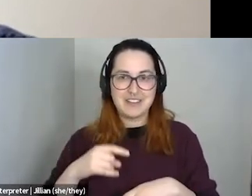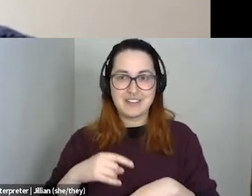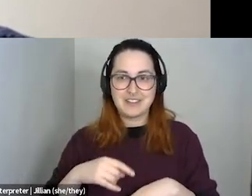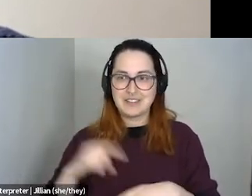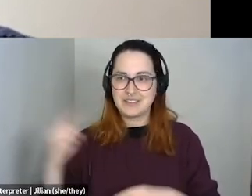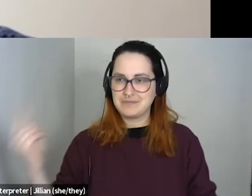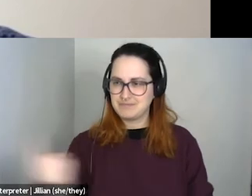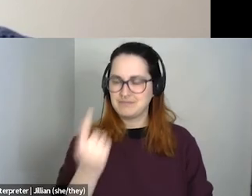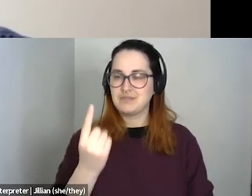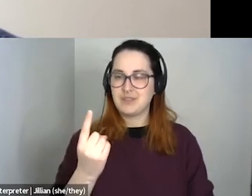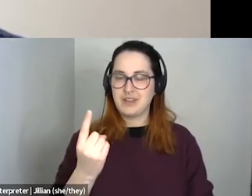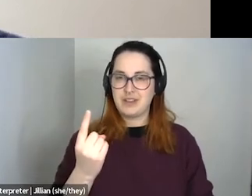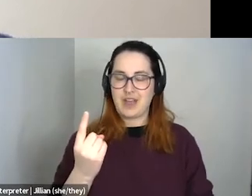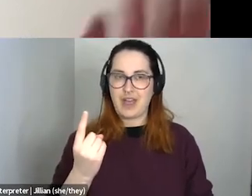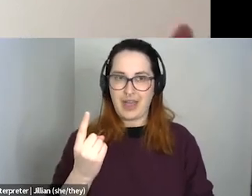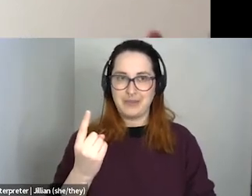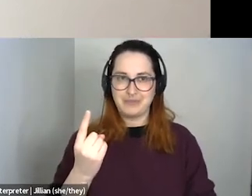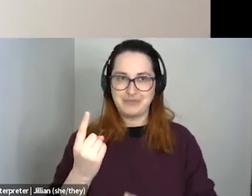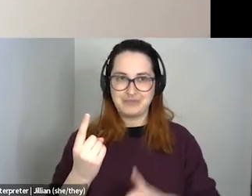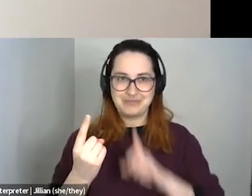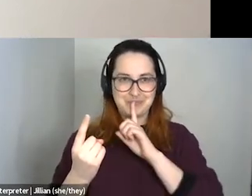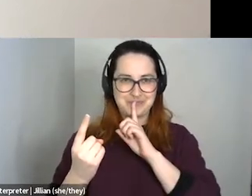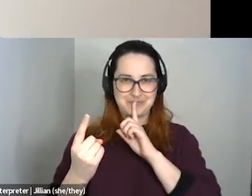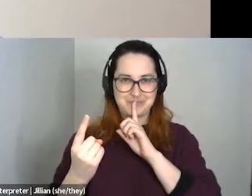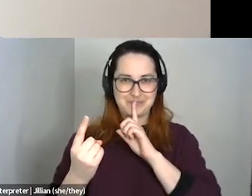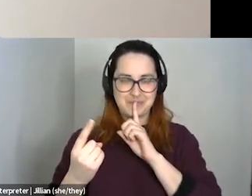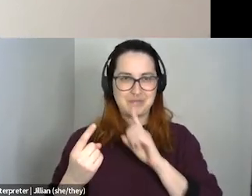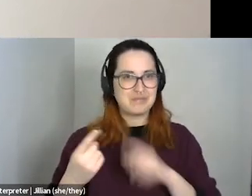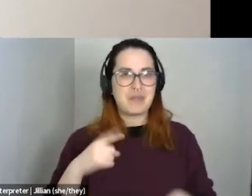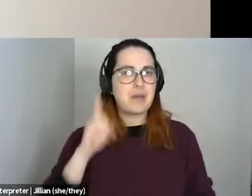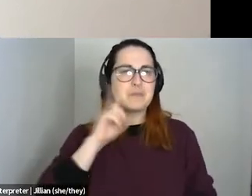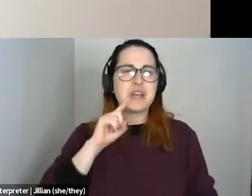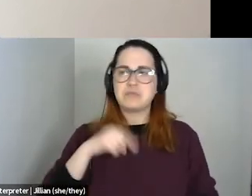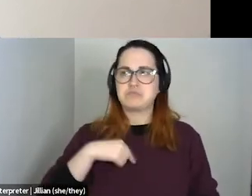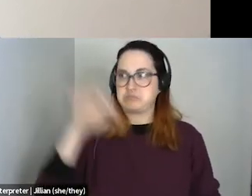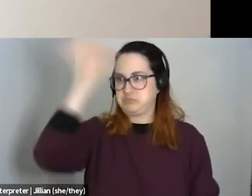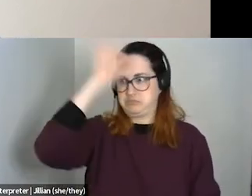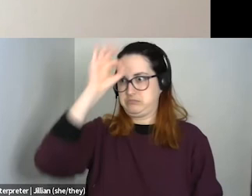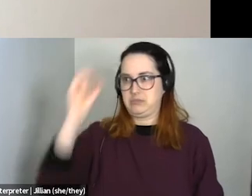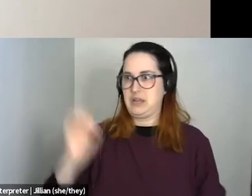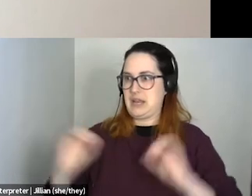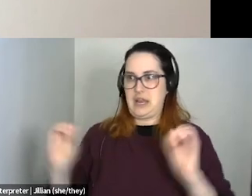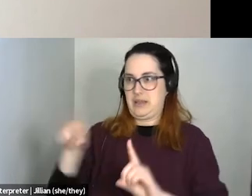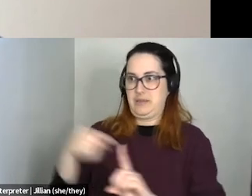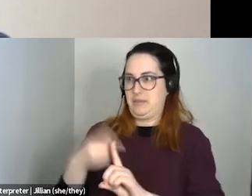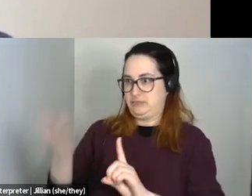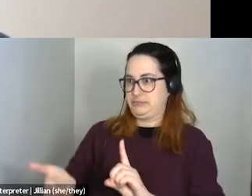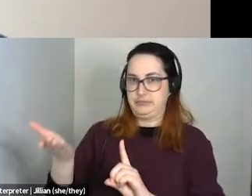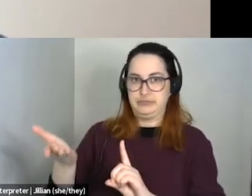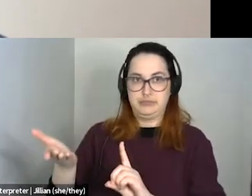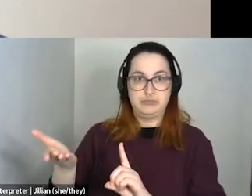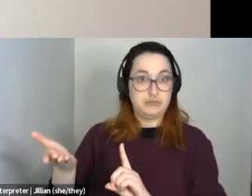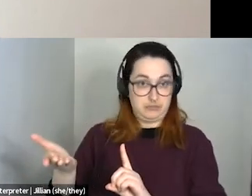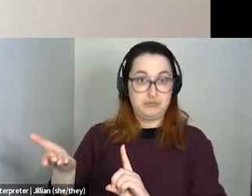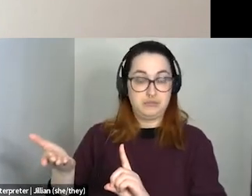and you go, okay, let me just pretend. I don't know anything about this person. And, and then from that